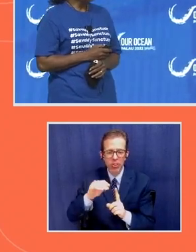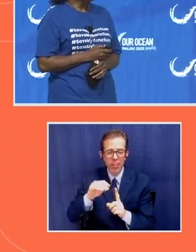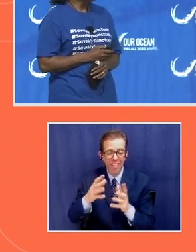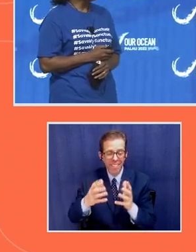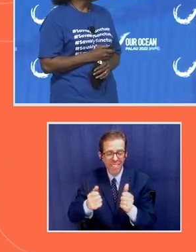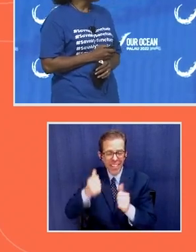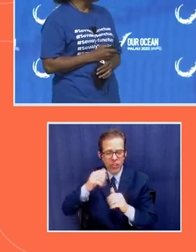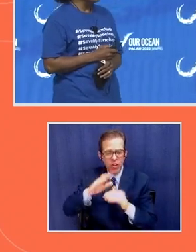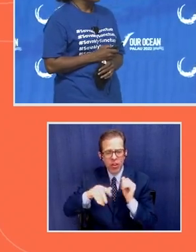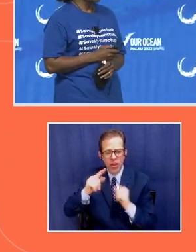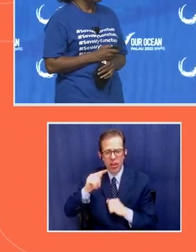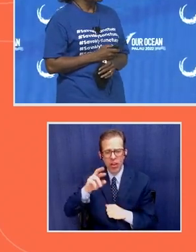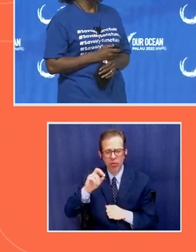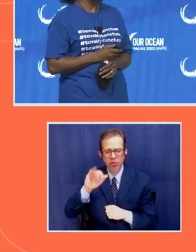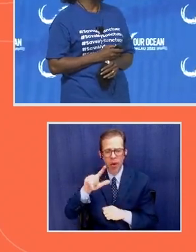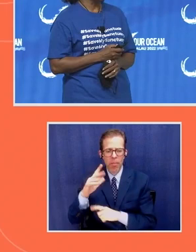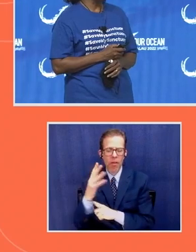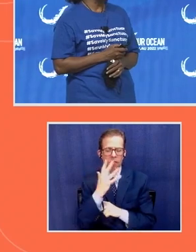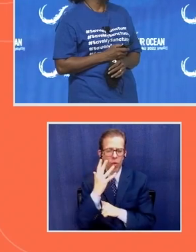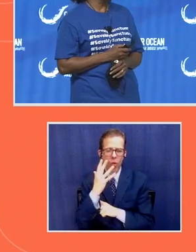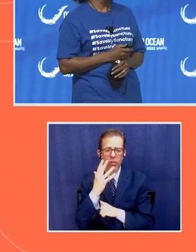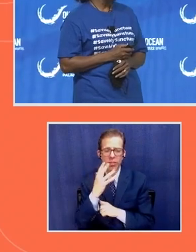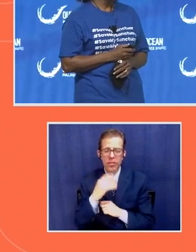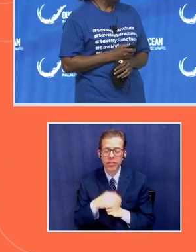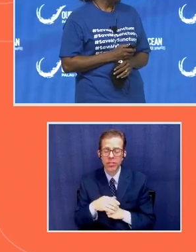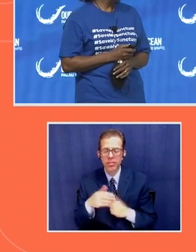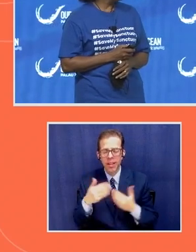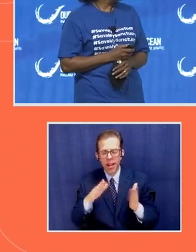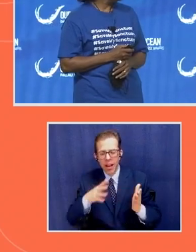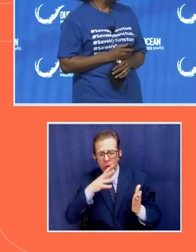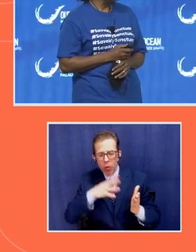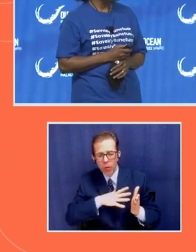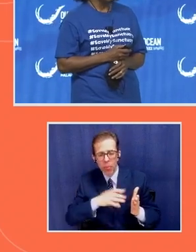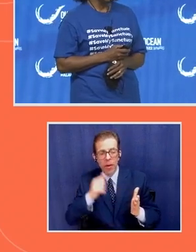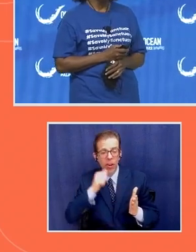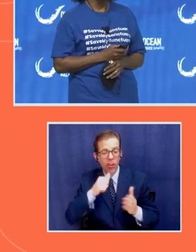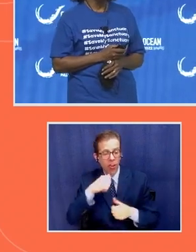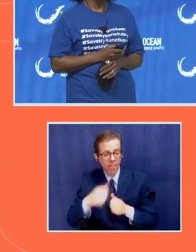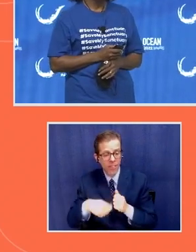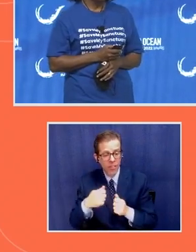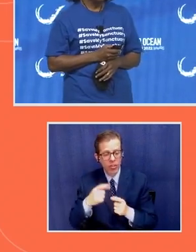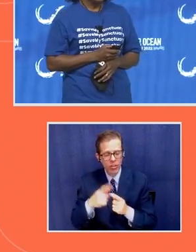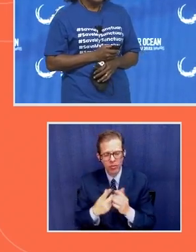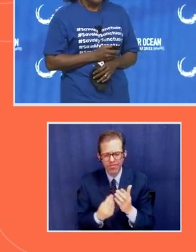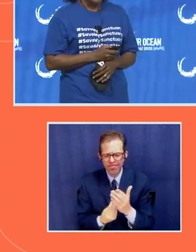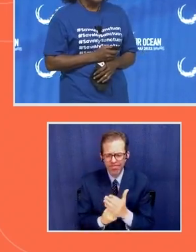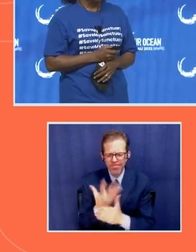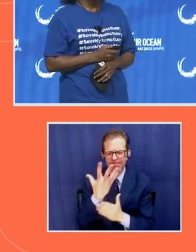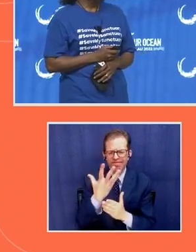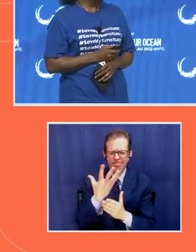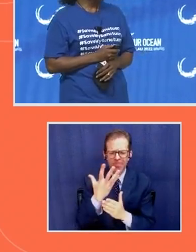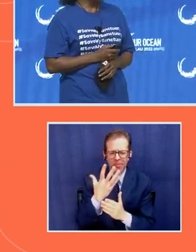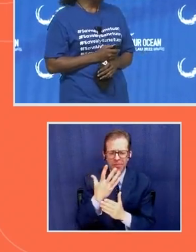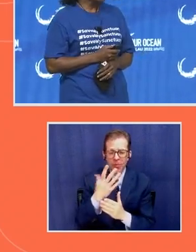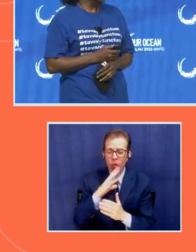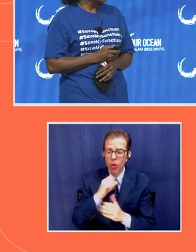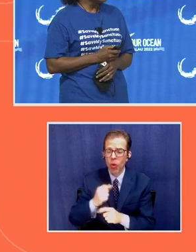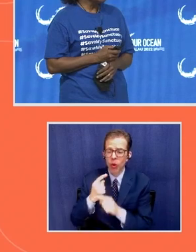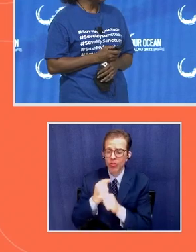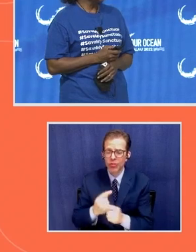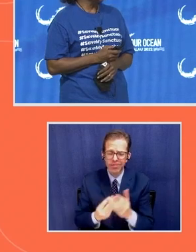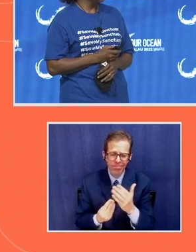important women and girls fisheries to thrive, old traditions to thrive. And this